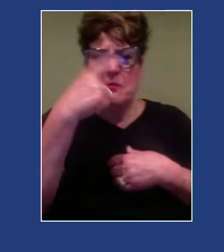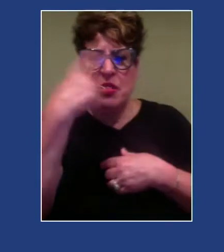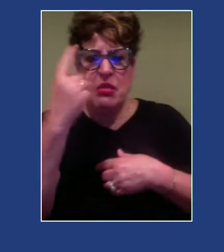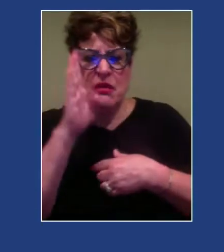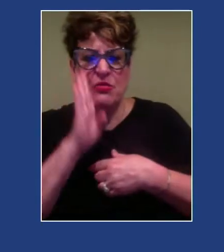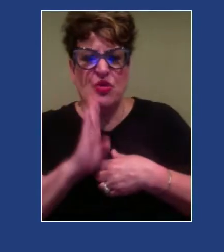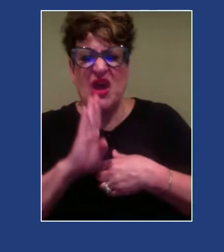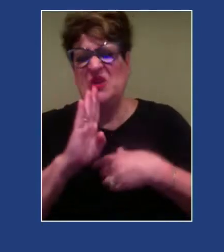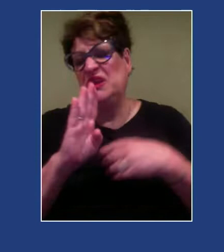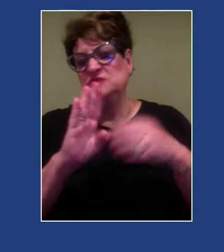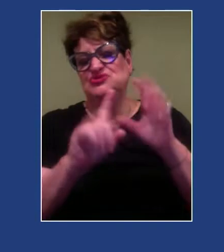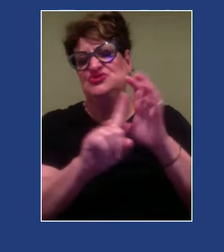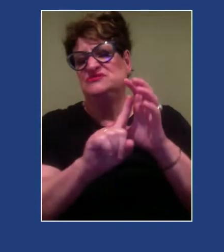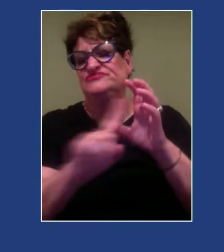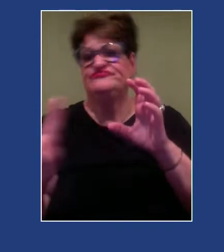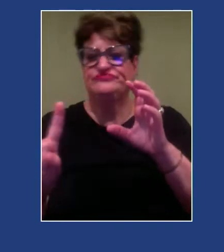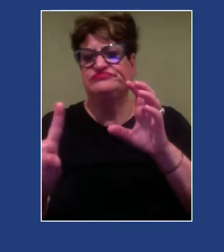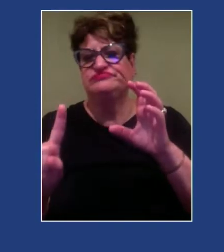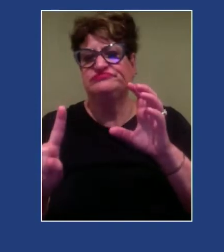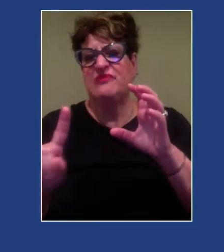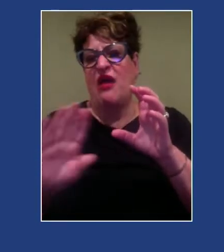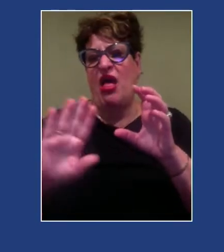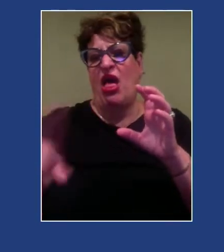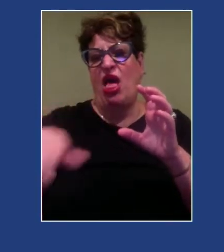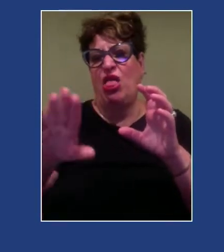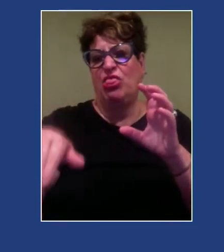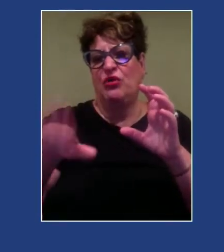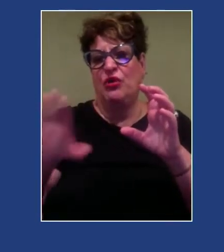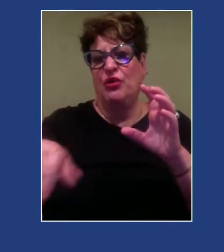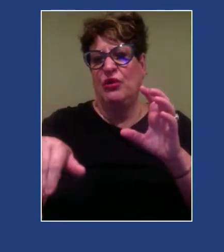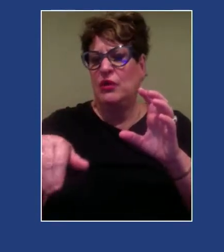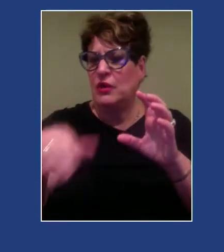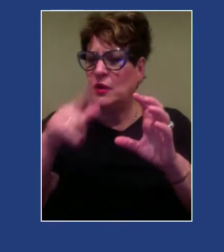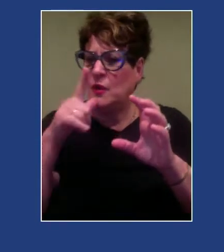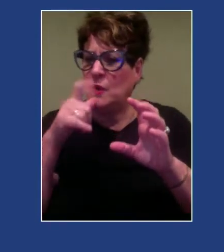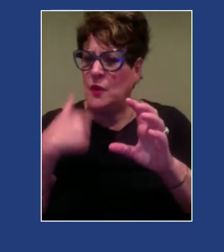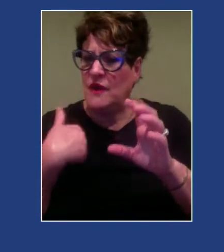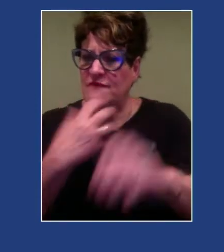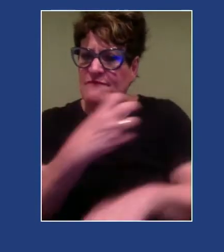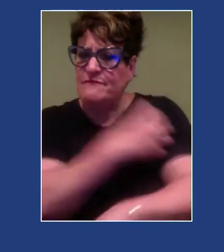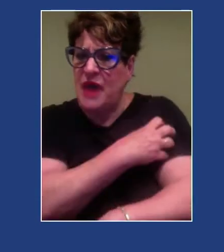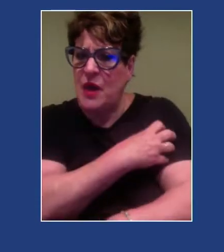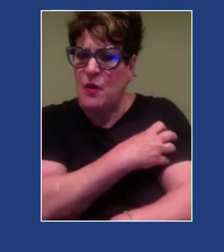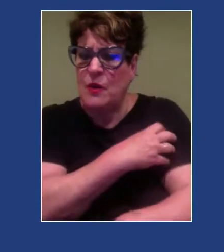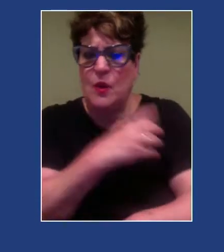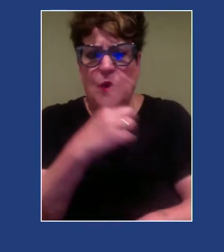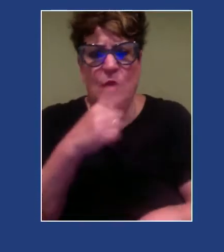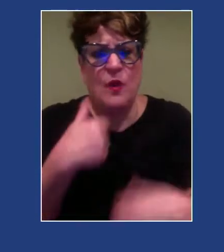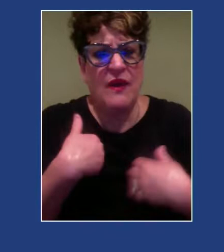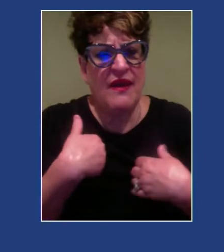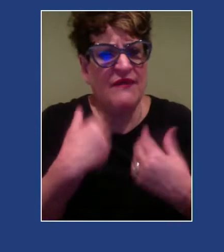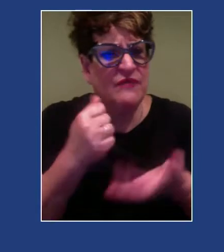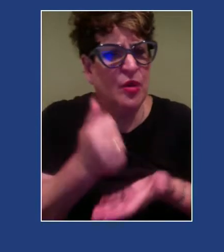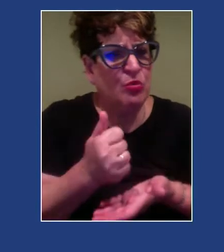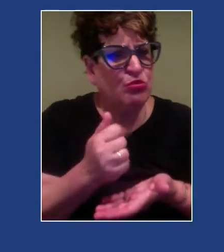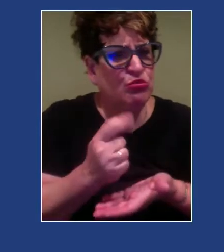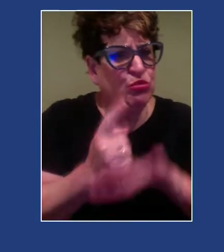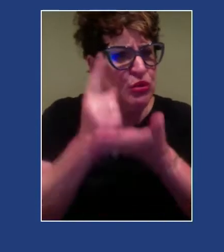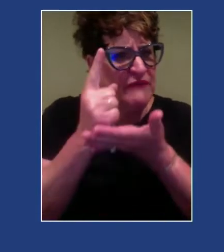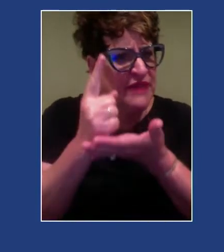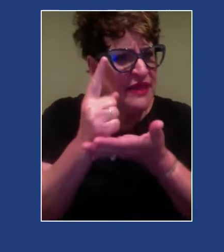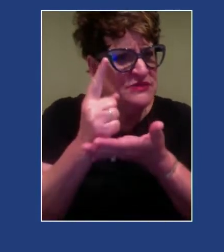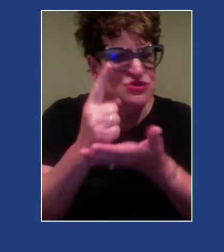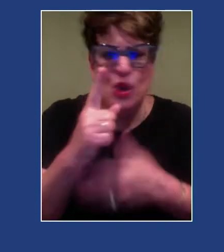othered. And so we have to ask who has power within the system, who has privilege within the system, and then who then is